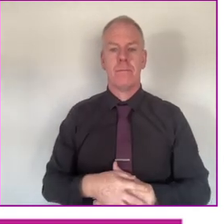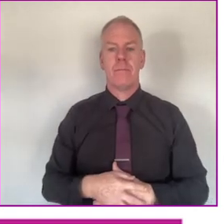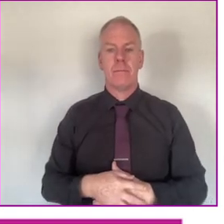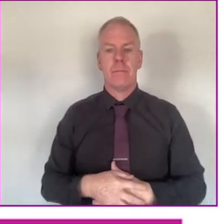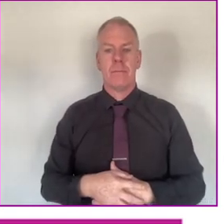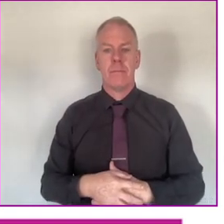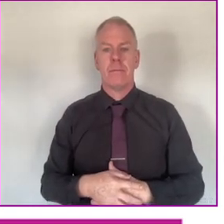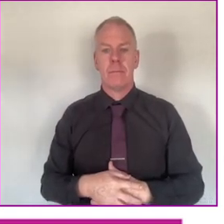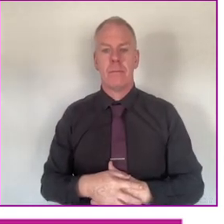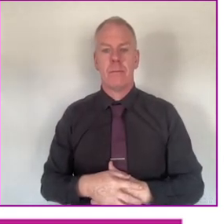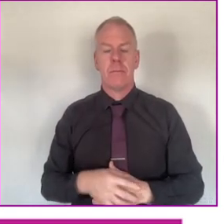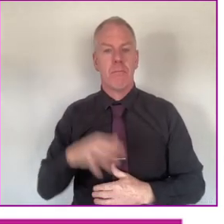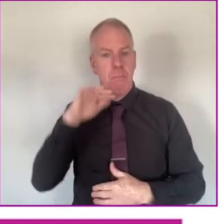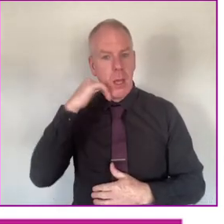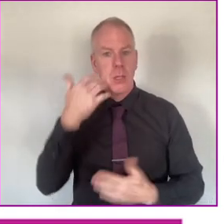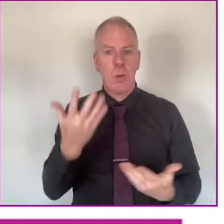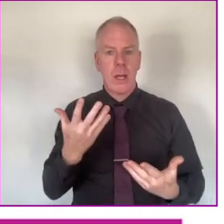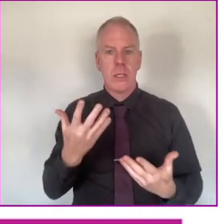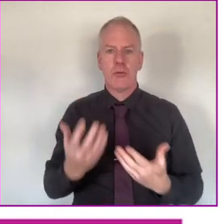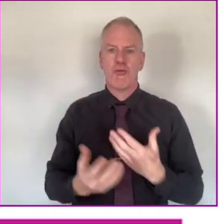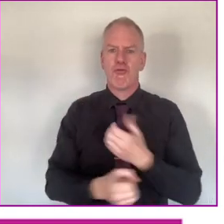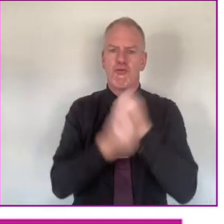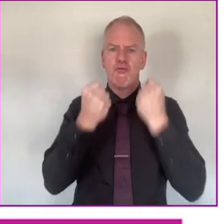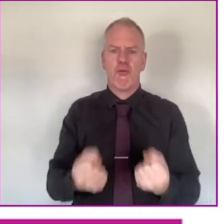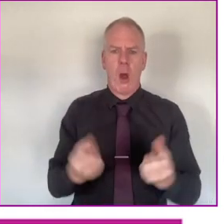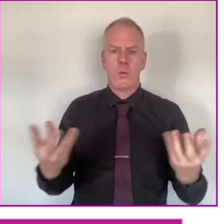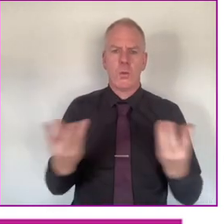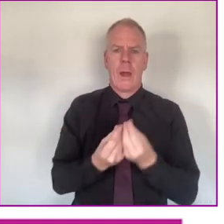You confident. Either way, our stalker together.